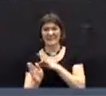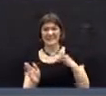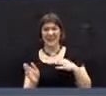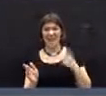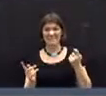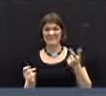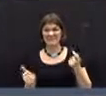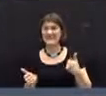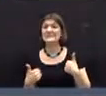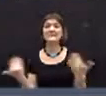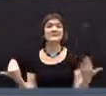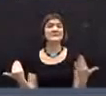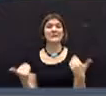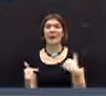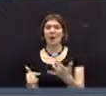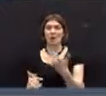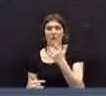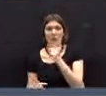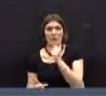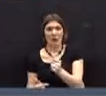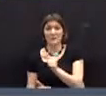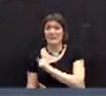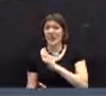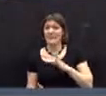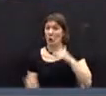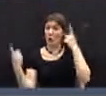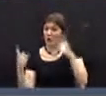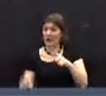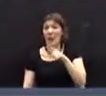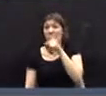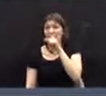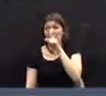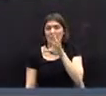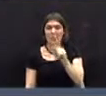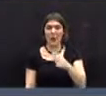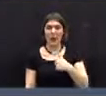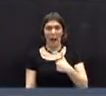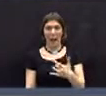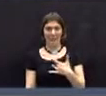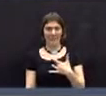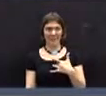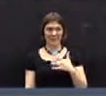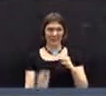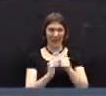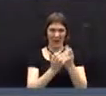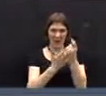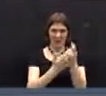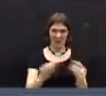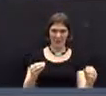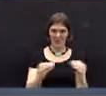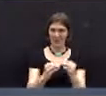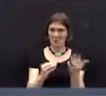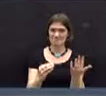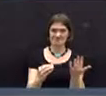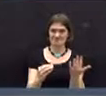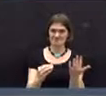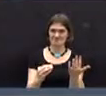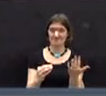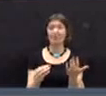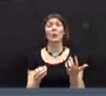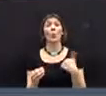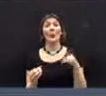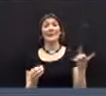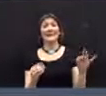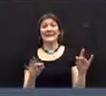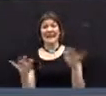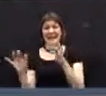positions. I can't say that all select board members agree with that, but I don't know where other cuts would be made. There were things that